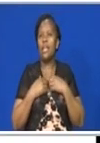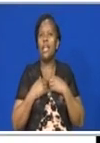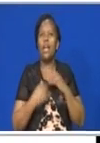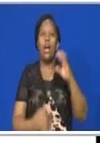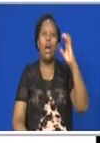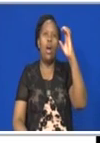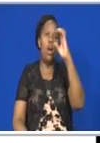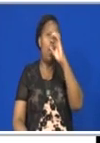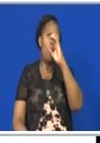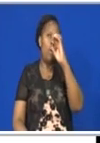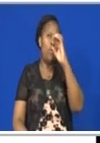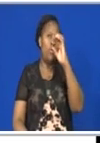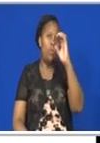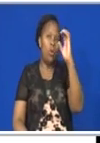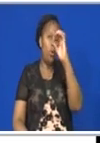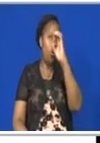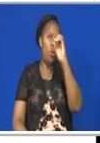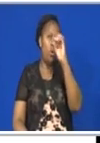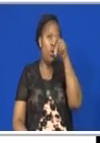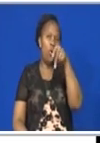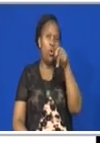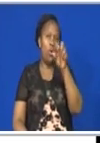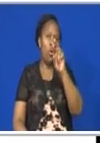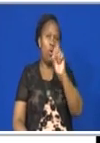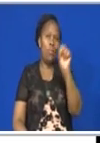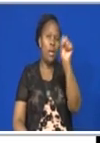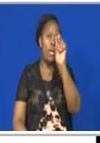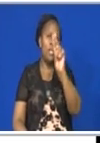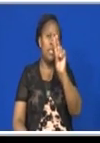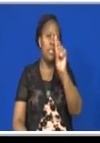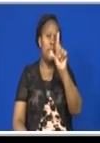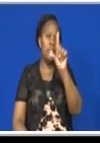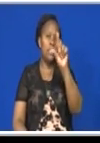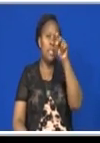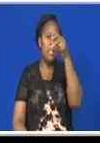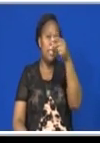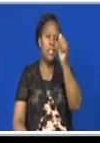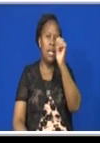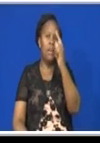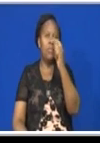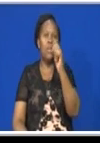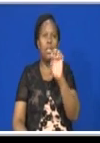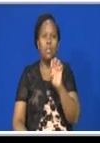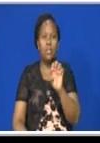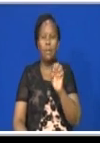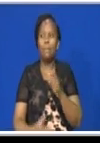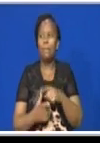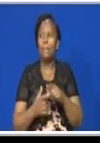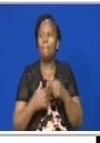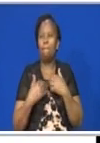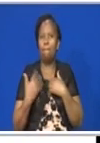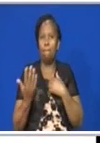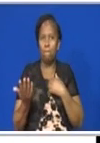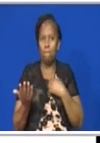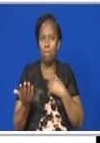sulfate. We have copper sulfate solution. We have copper sulfate solution. Then we